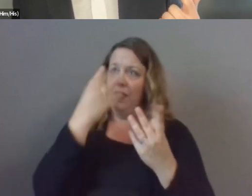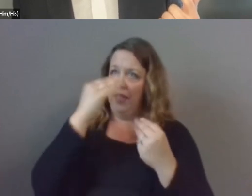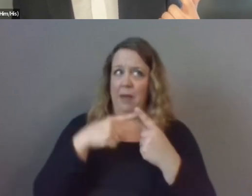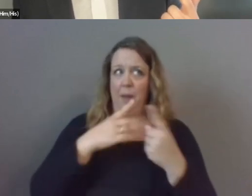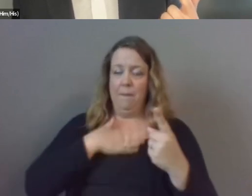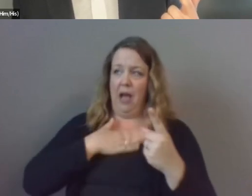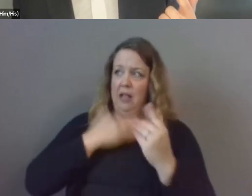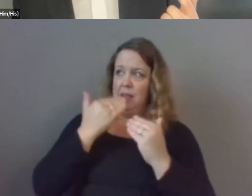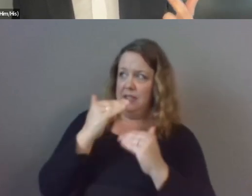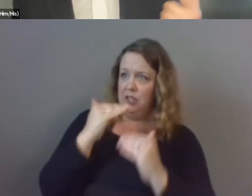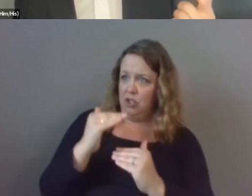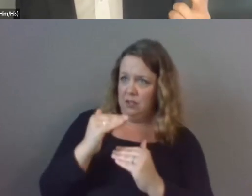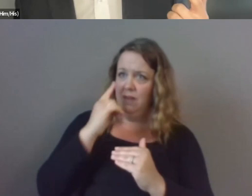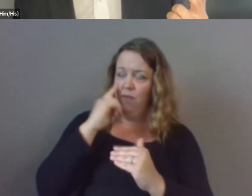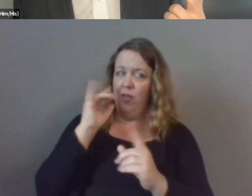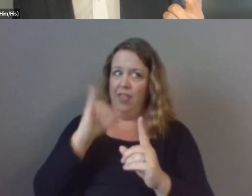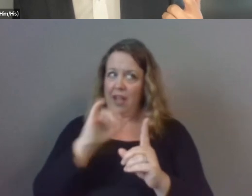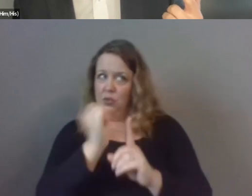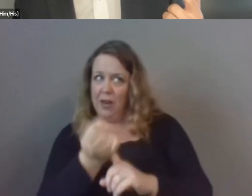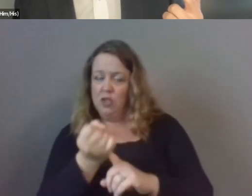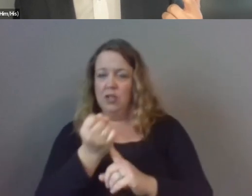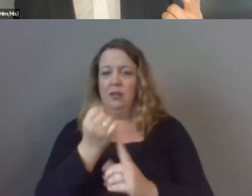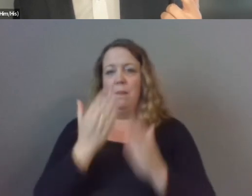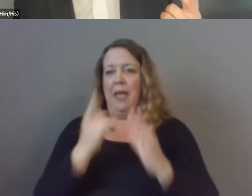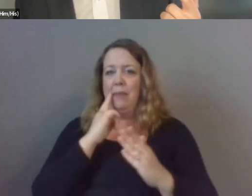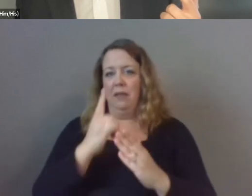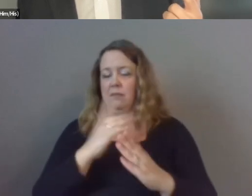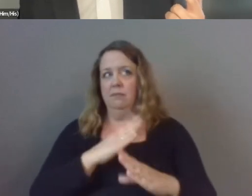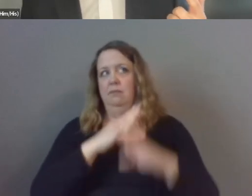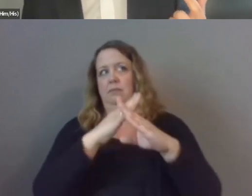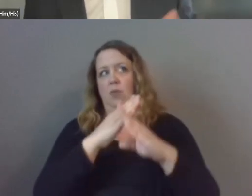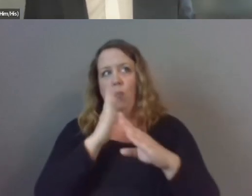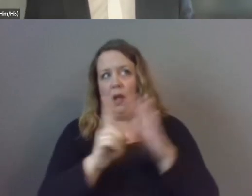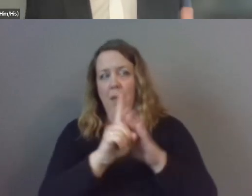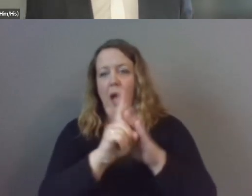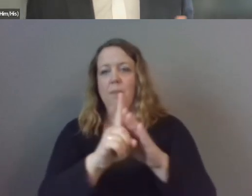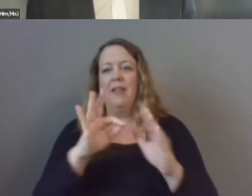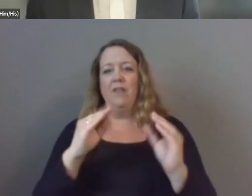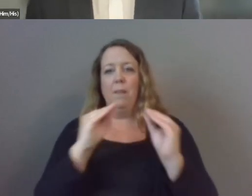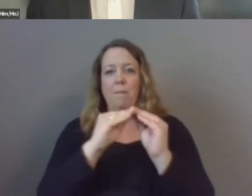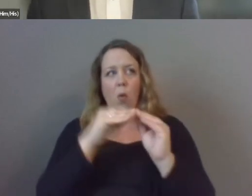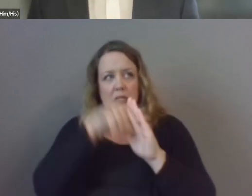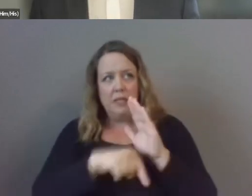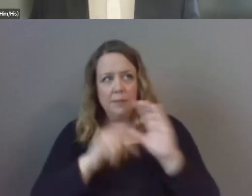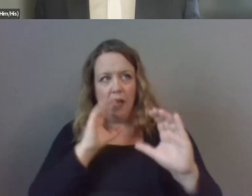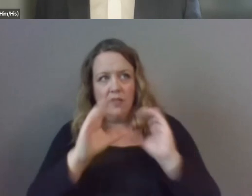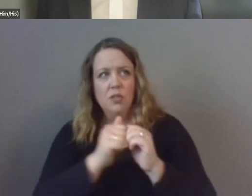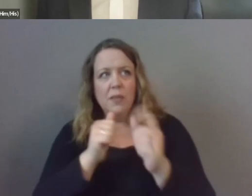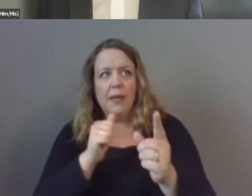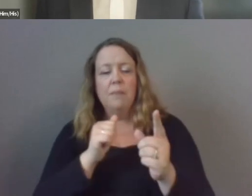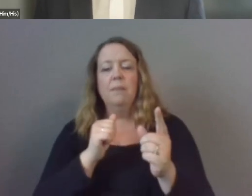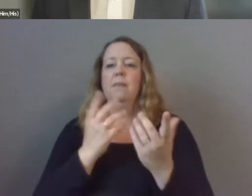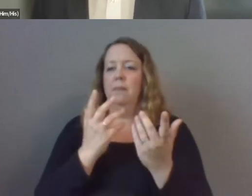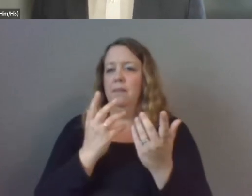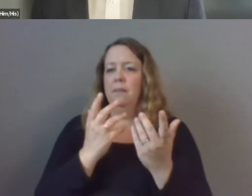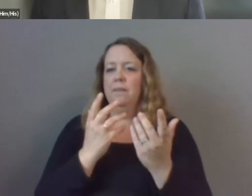um that that might that they might run into as they as they get further in a conversation with their mentee um so actually i